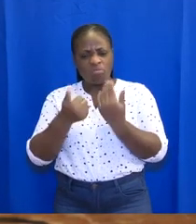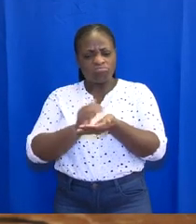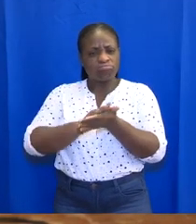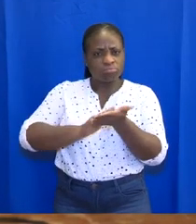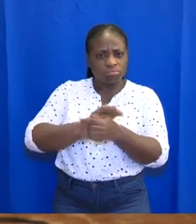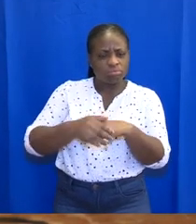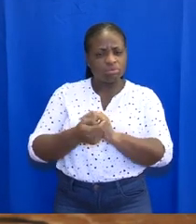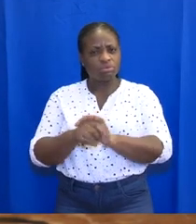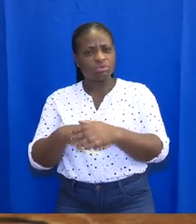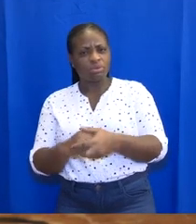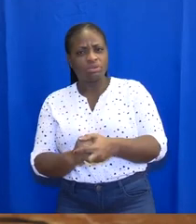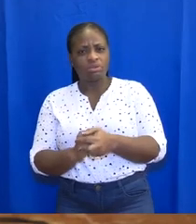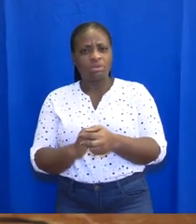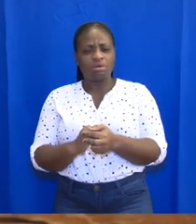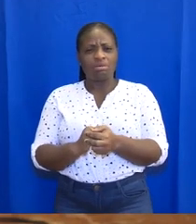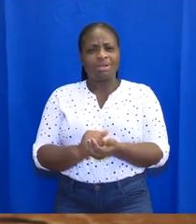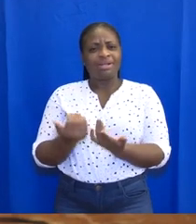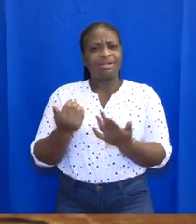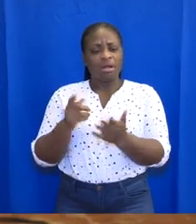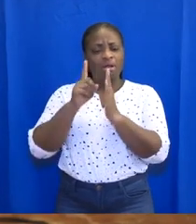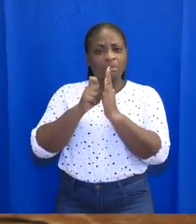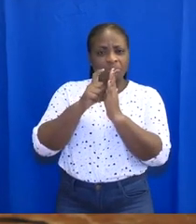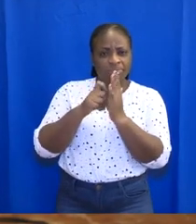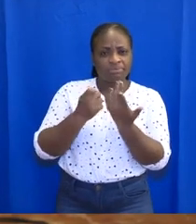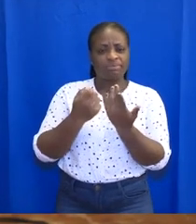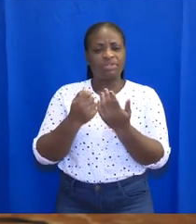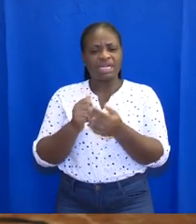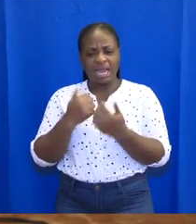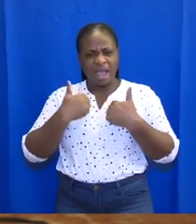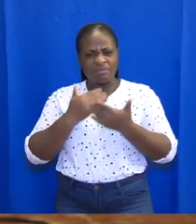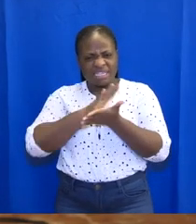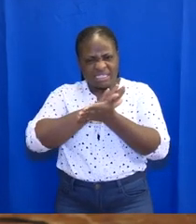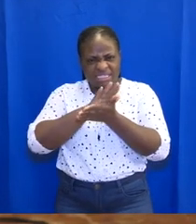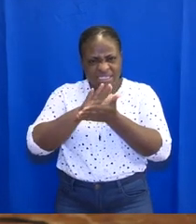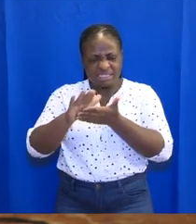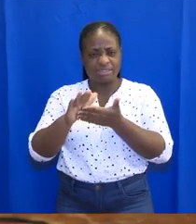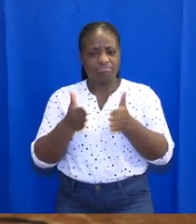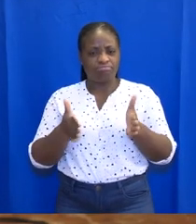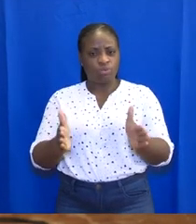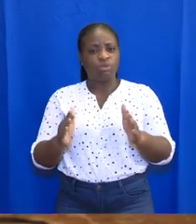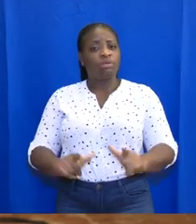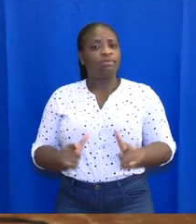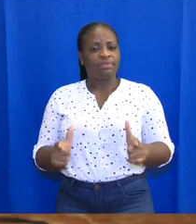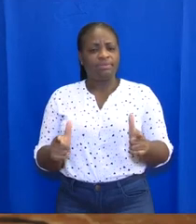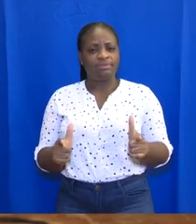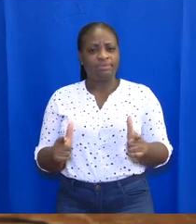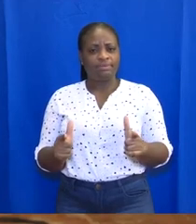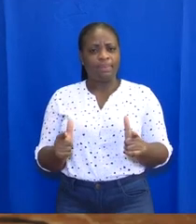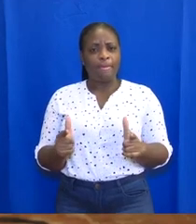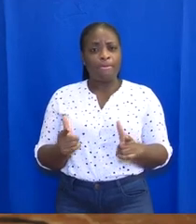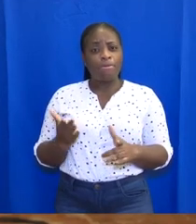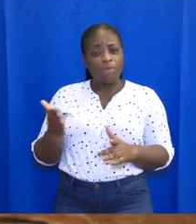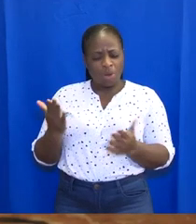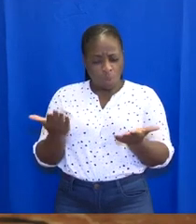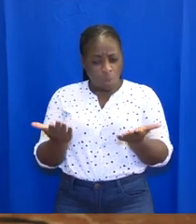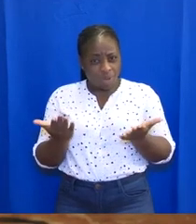distancing, mask wearing, and enhanced hygiene protocols. They are and